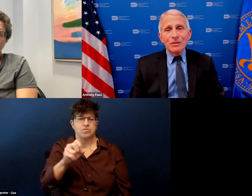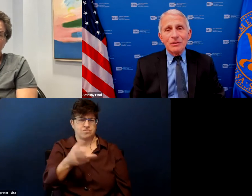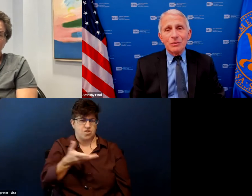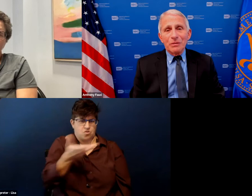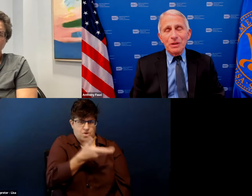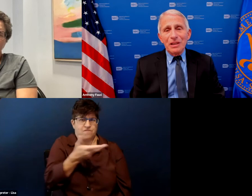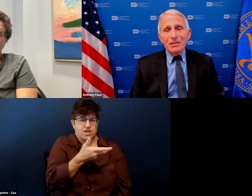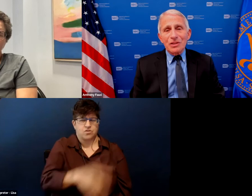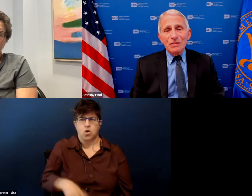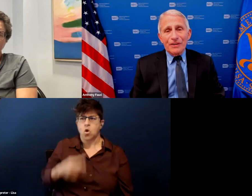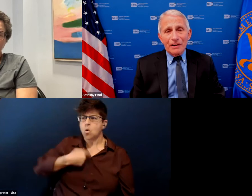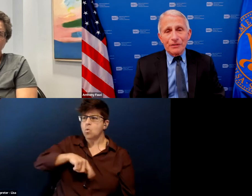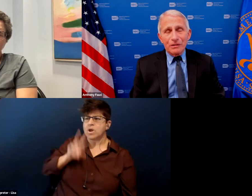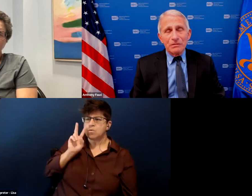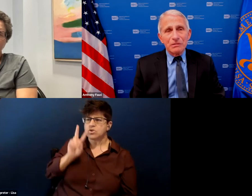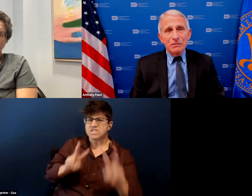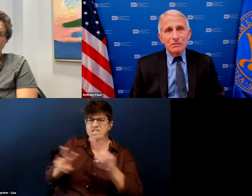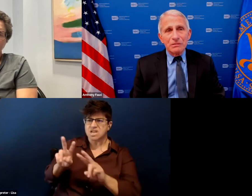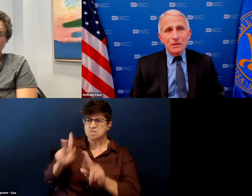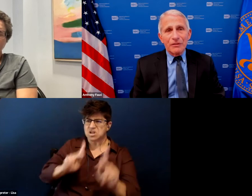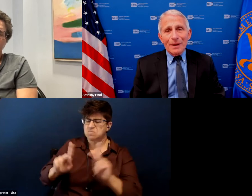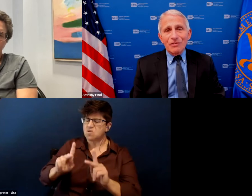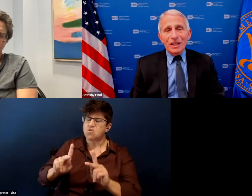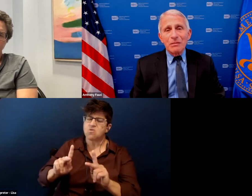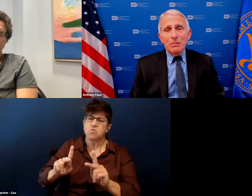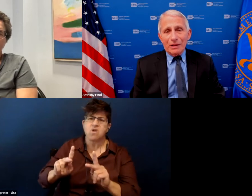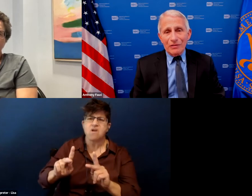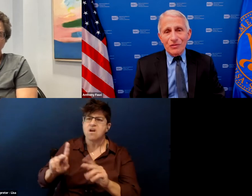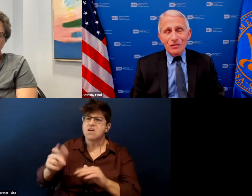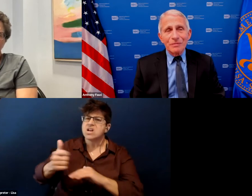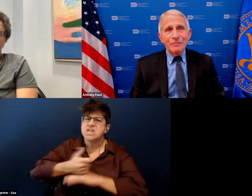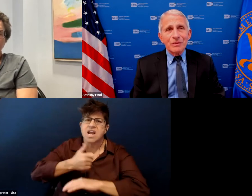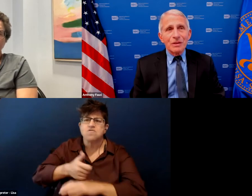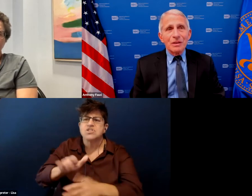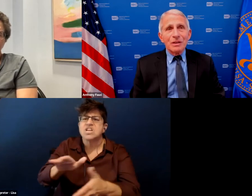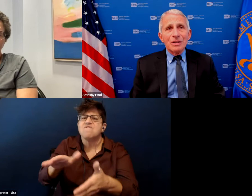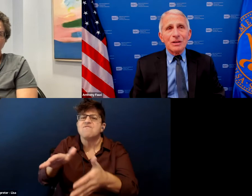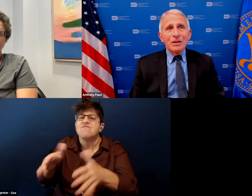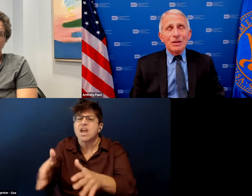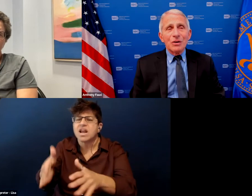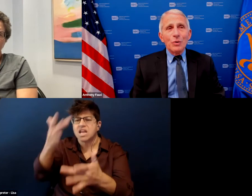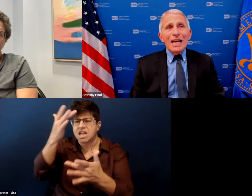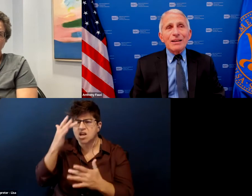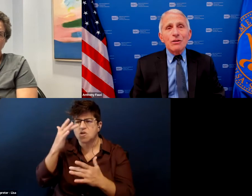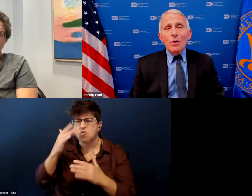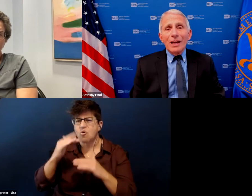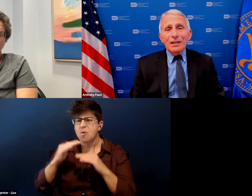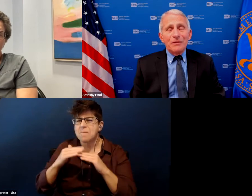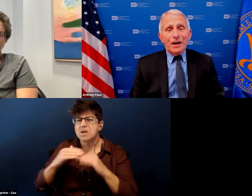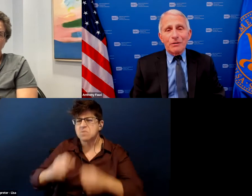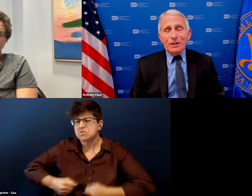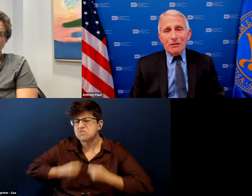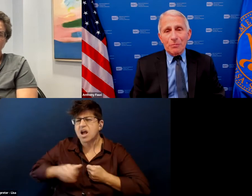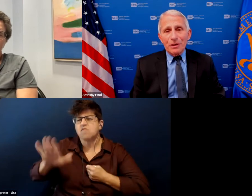with a median survival of about 10 months we had no